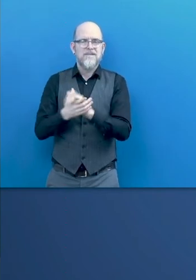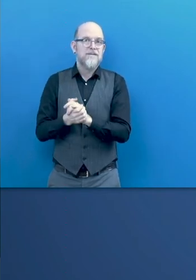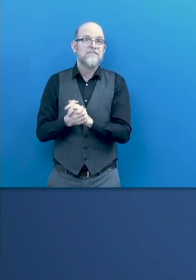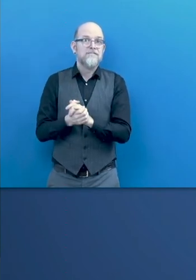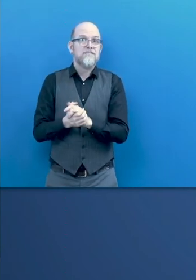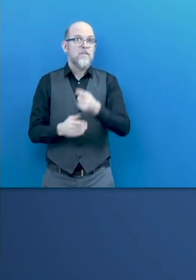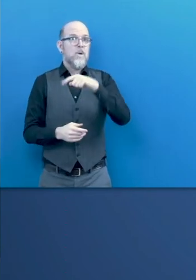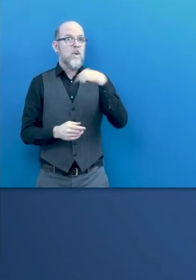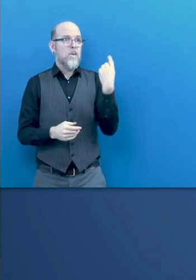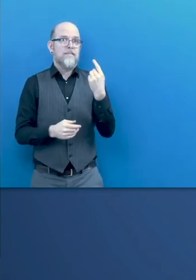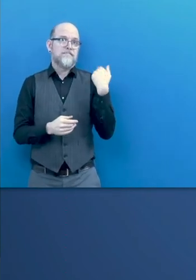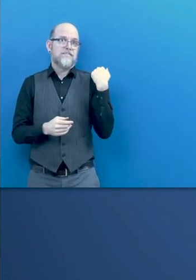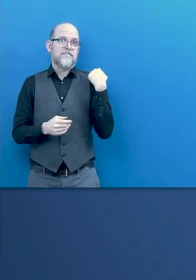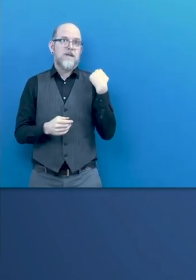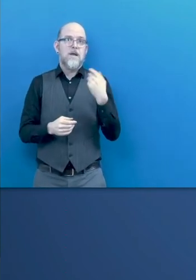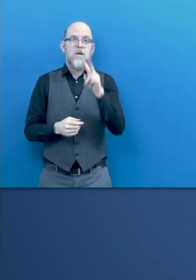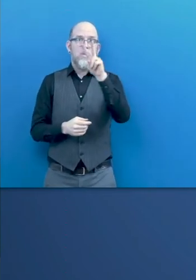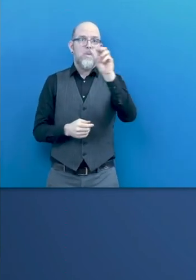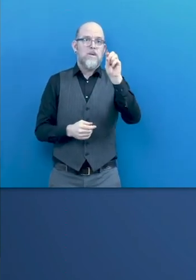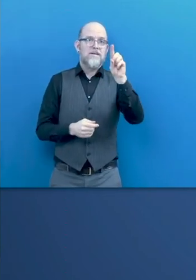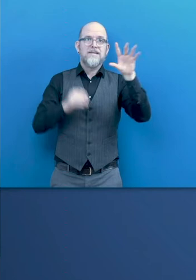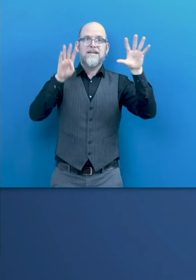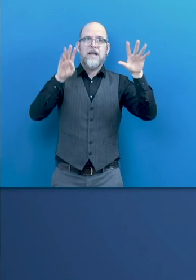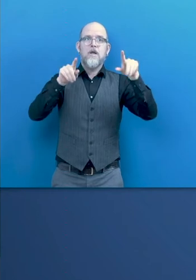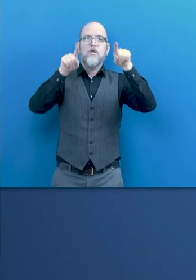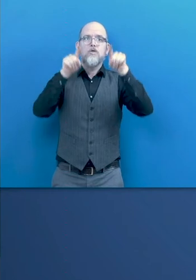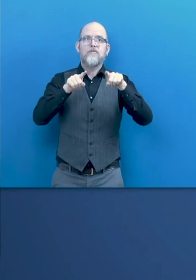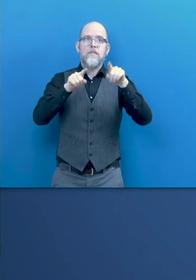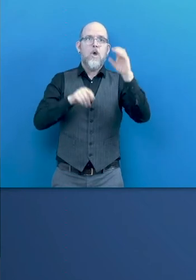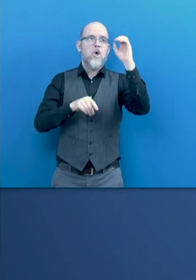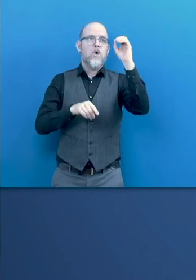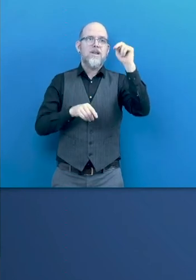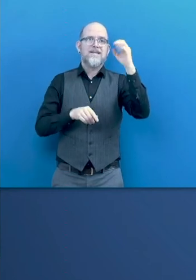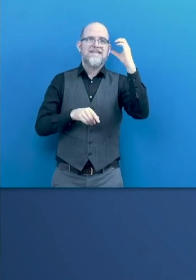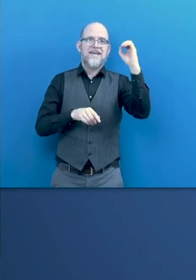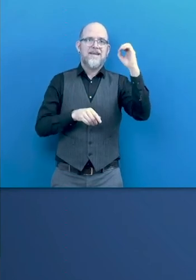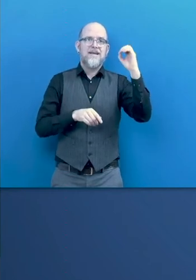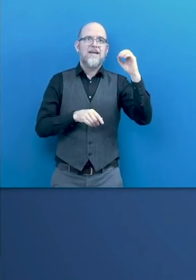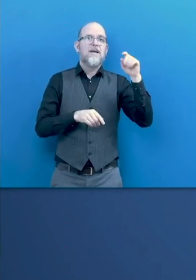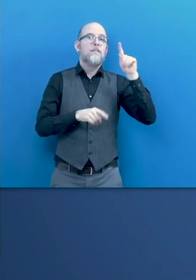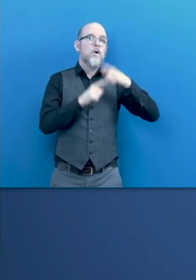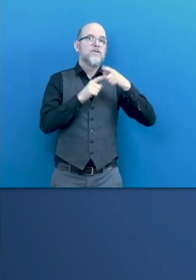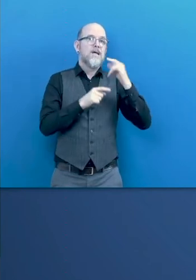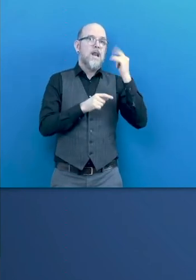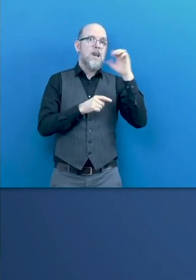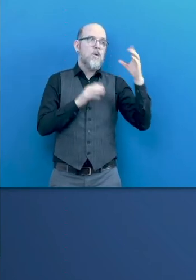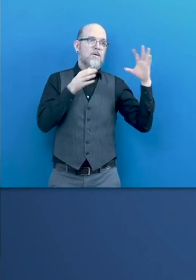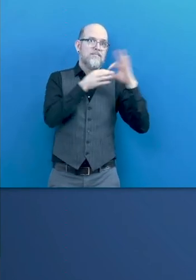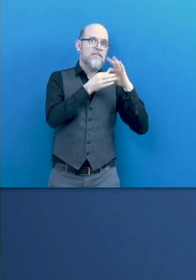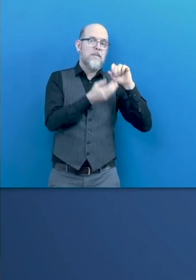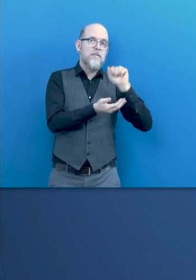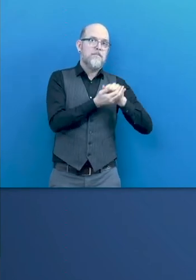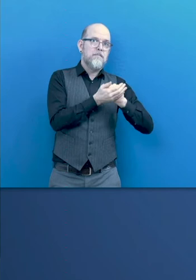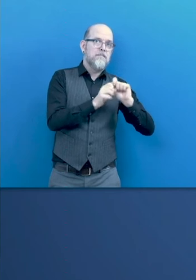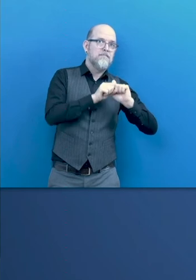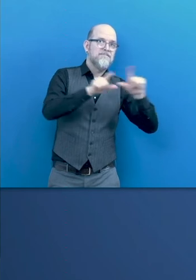Fundación ONCE and the ILO GBDN launched this publication, as you can see in the left side of the